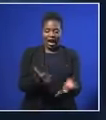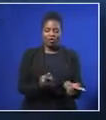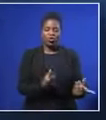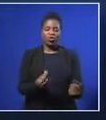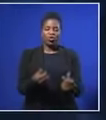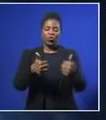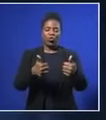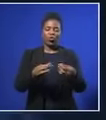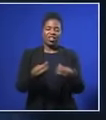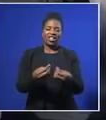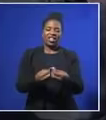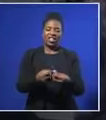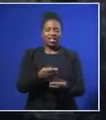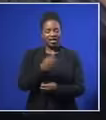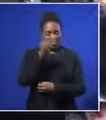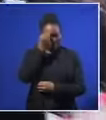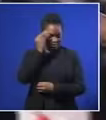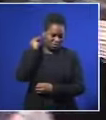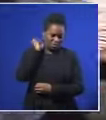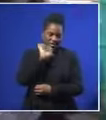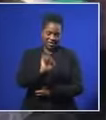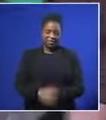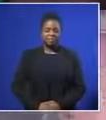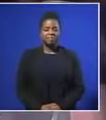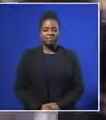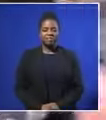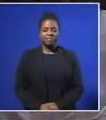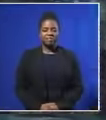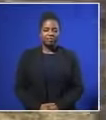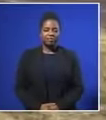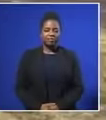his birth. Many have carried out good deeds today in his memory.